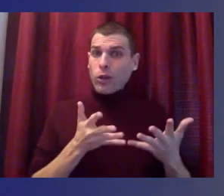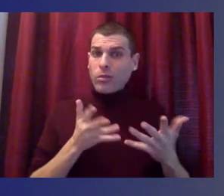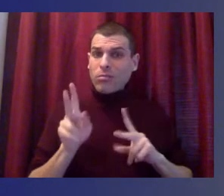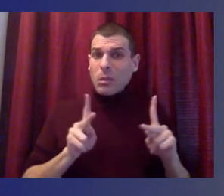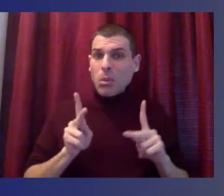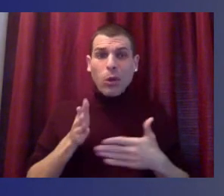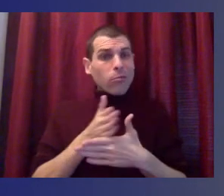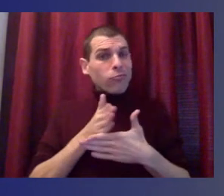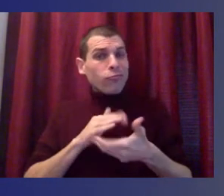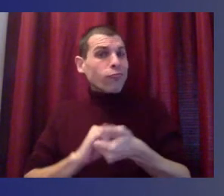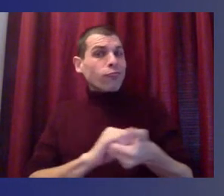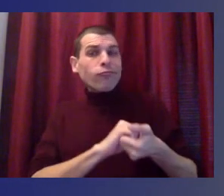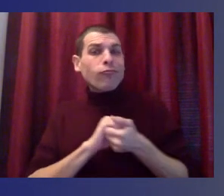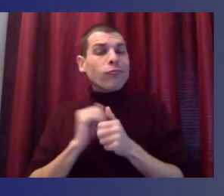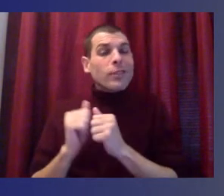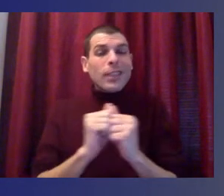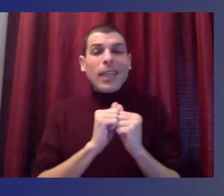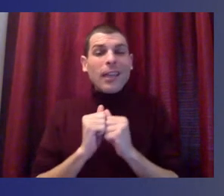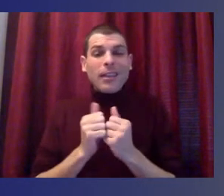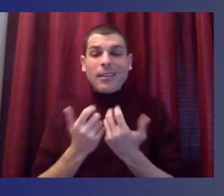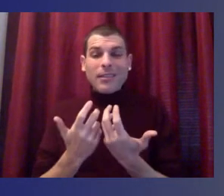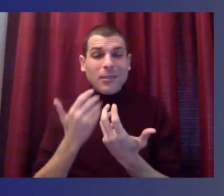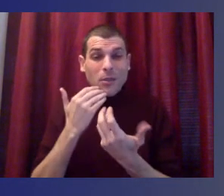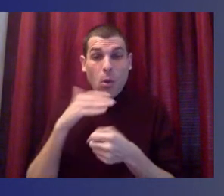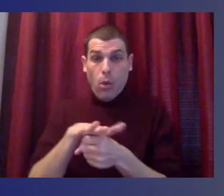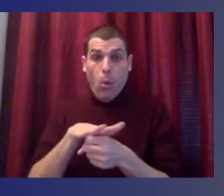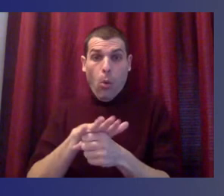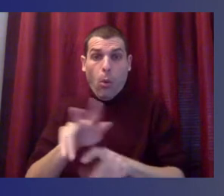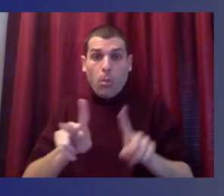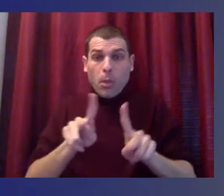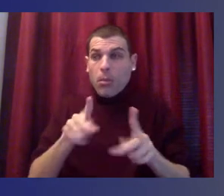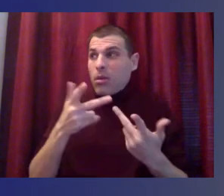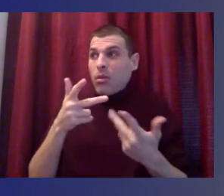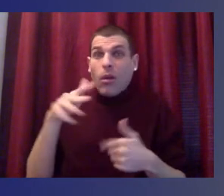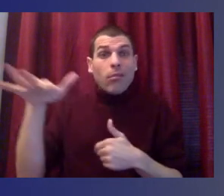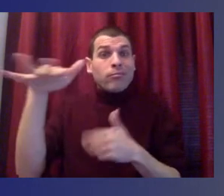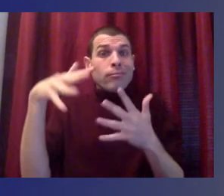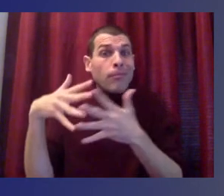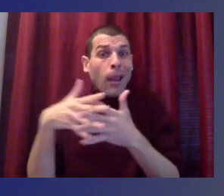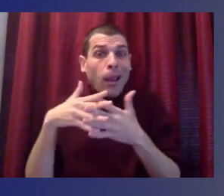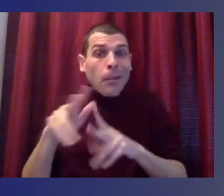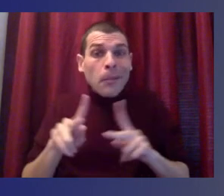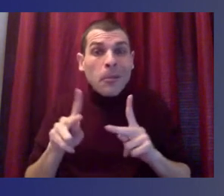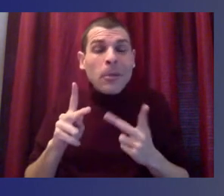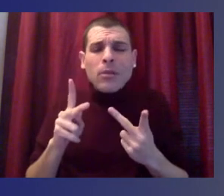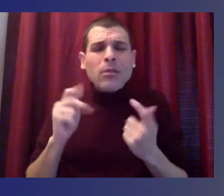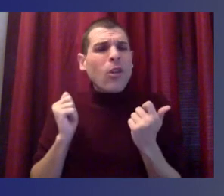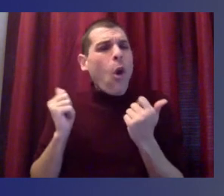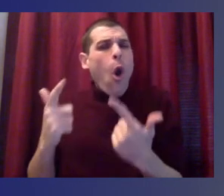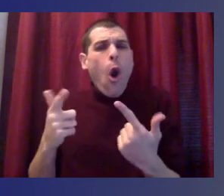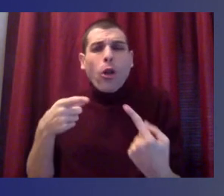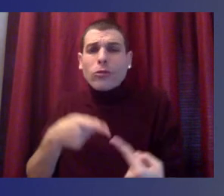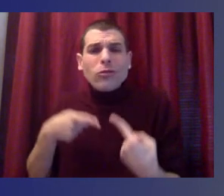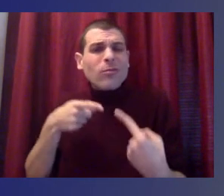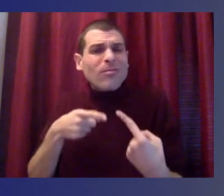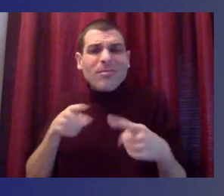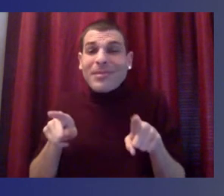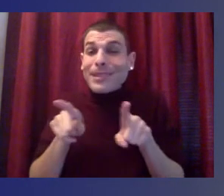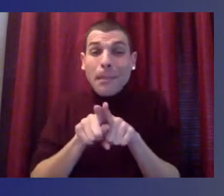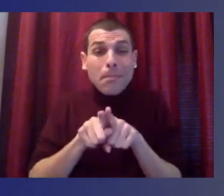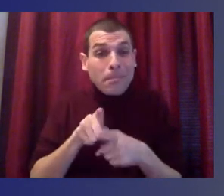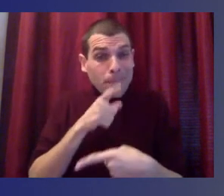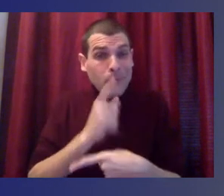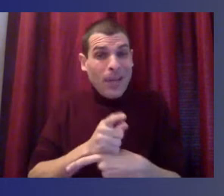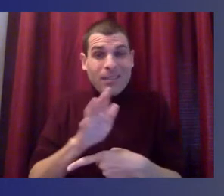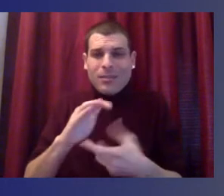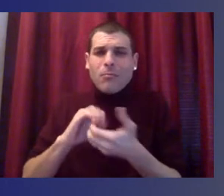colleagues here in the region locally, with colleagues around the country who are all wrestling with the same circumstances, maybe a little